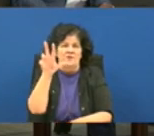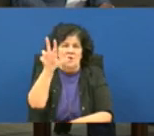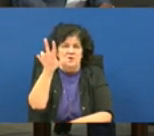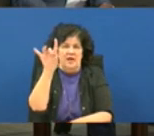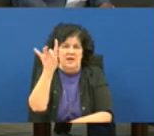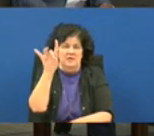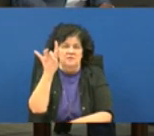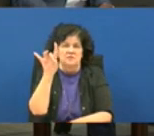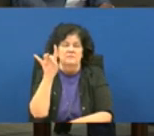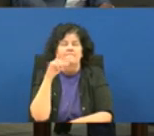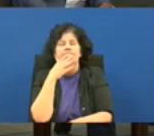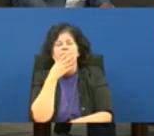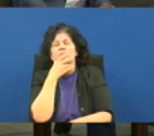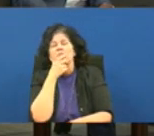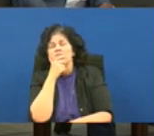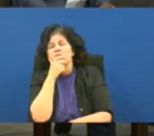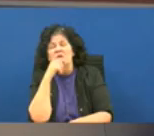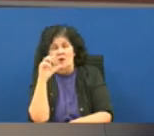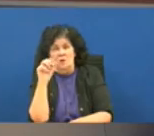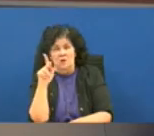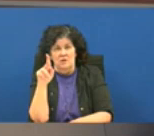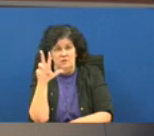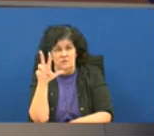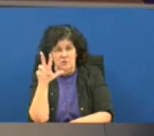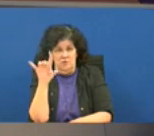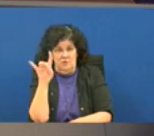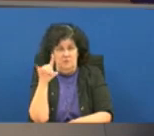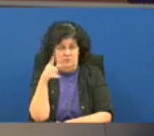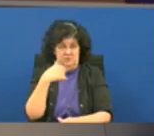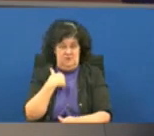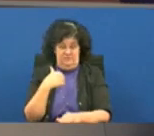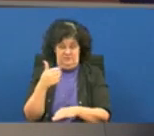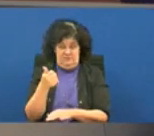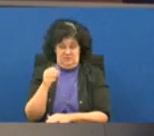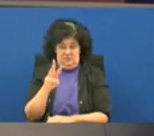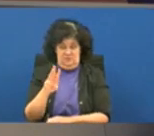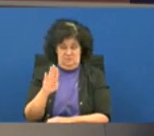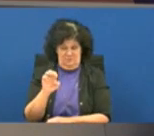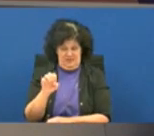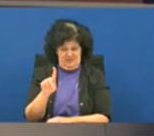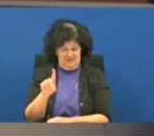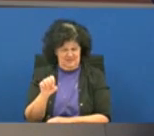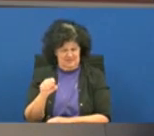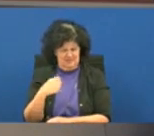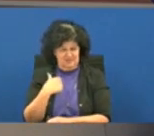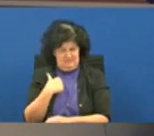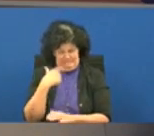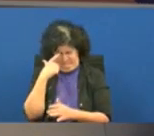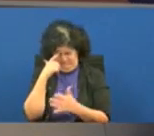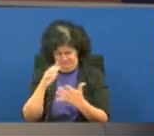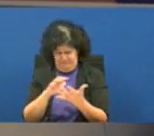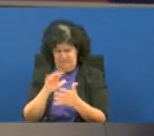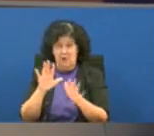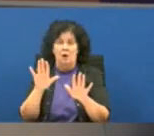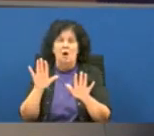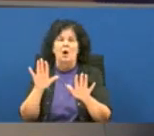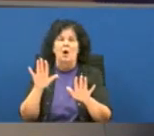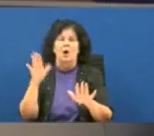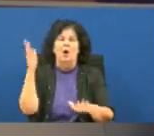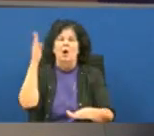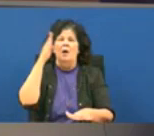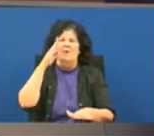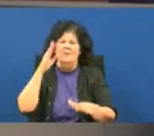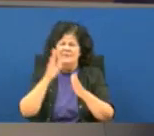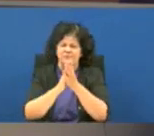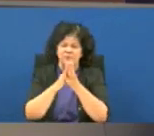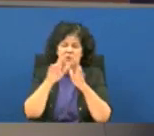38 38 38 yes and so but he said there's 16 beds right i'm i guess i'm confused well so that average you had more